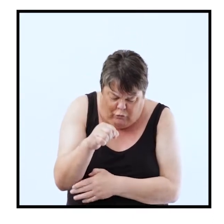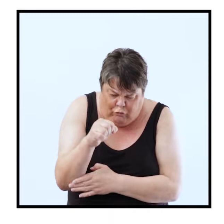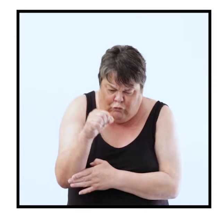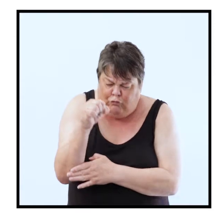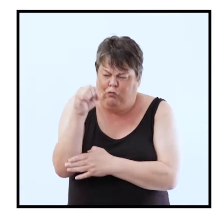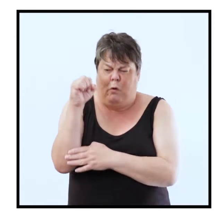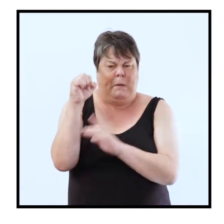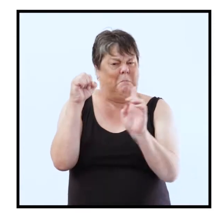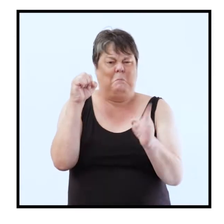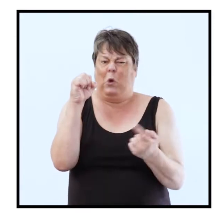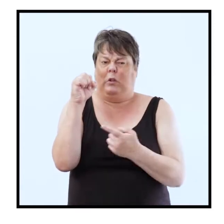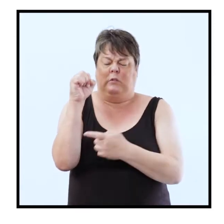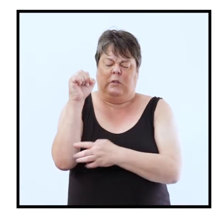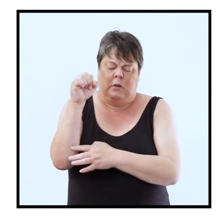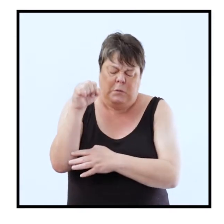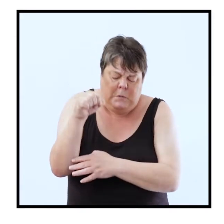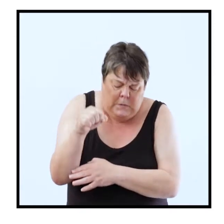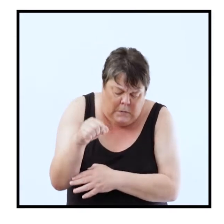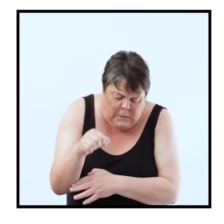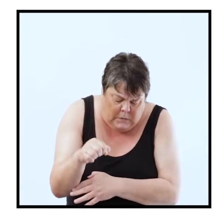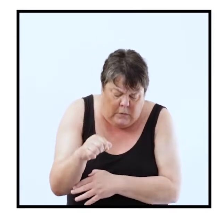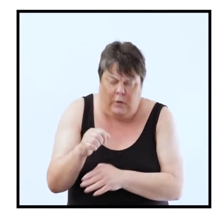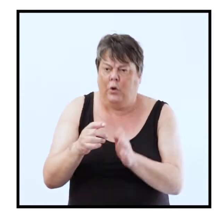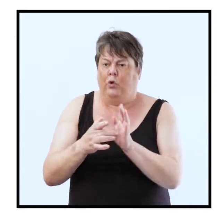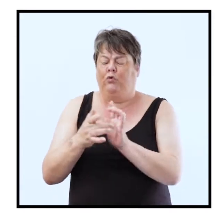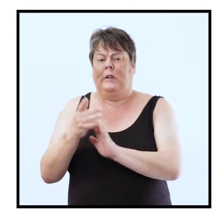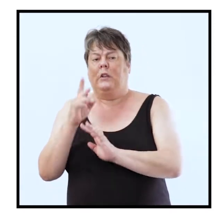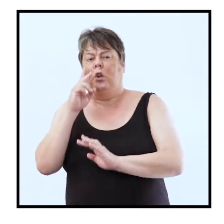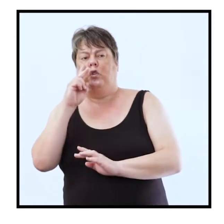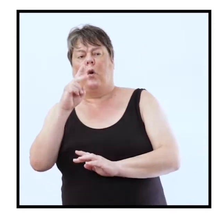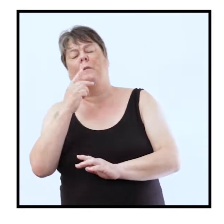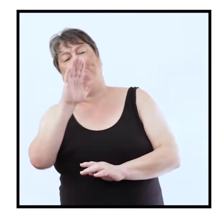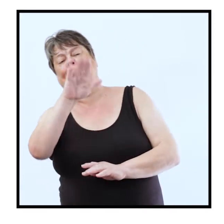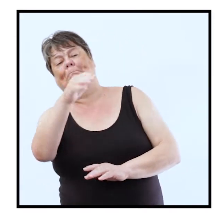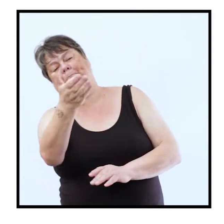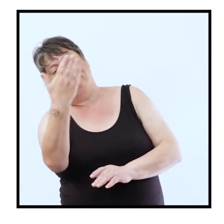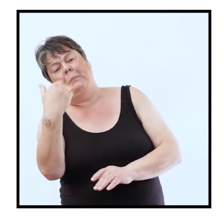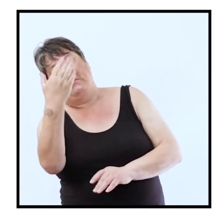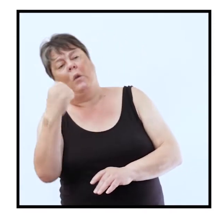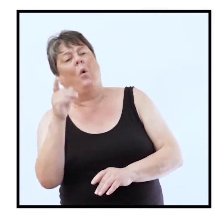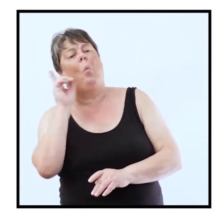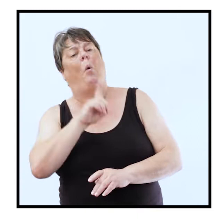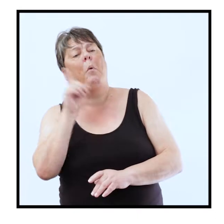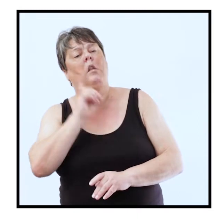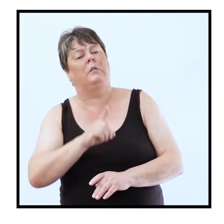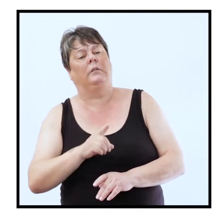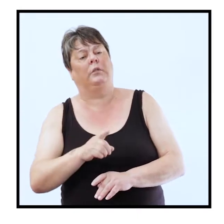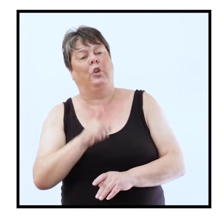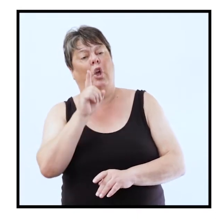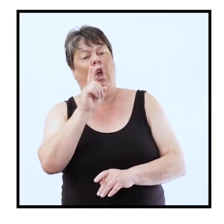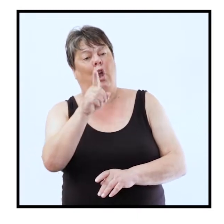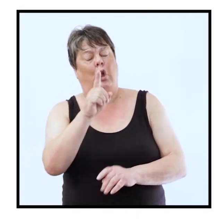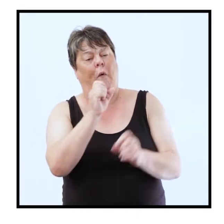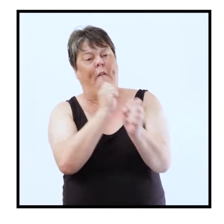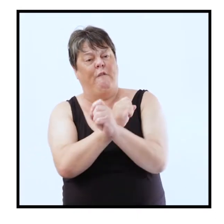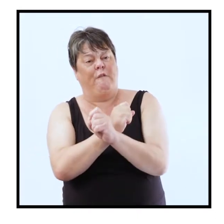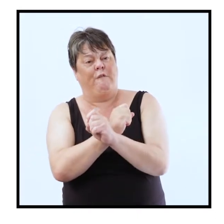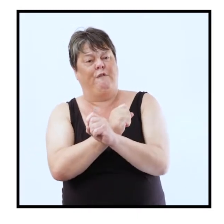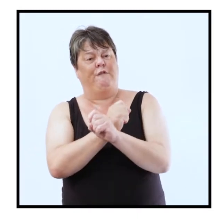not straighten up at all when jesus saw her he called her forward and said to her woman you are set